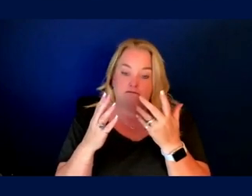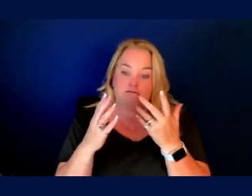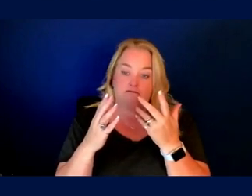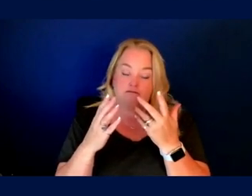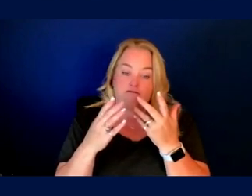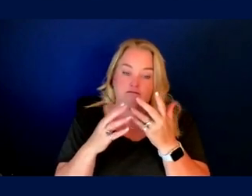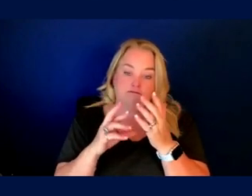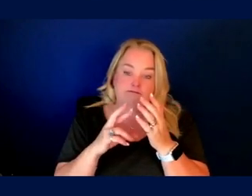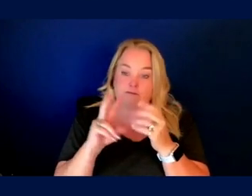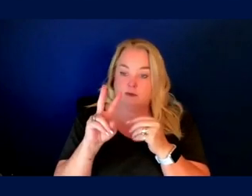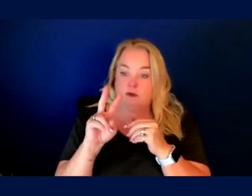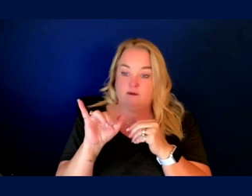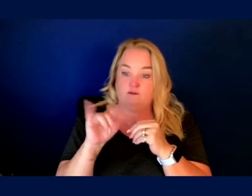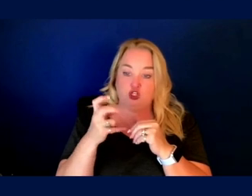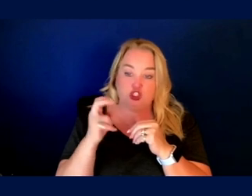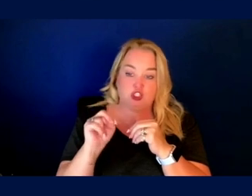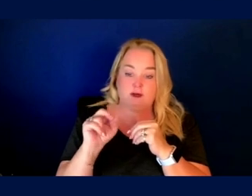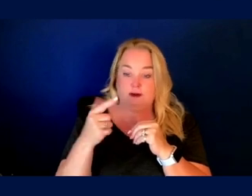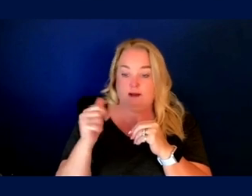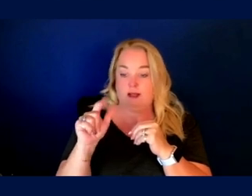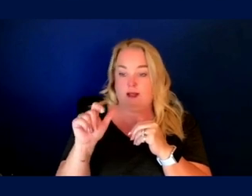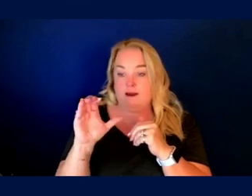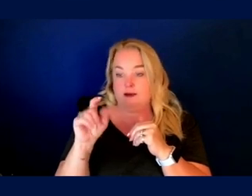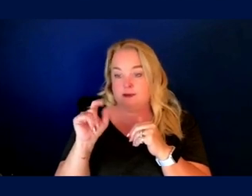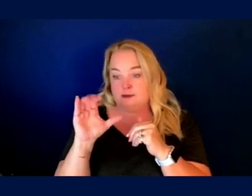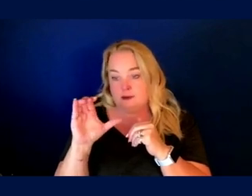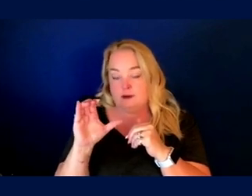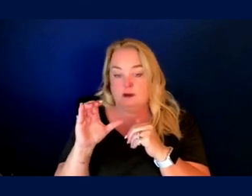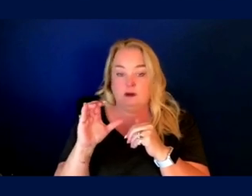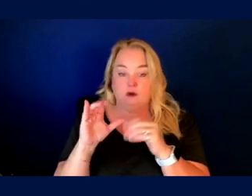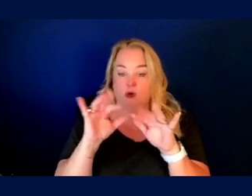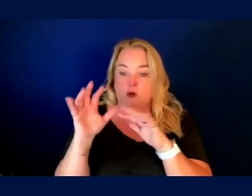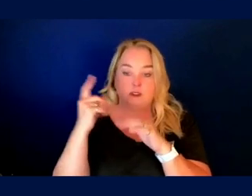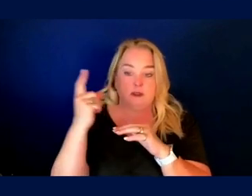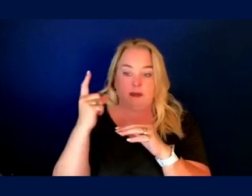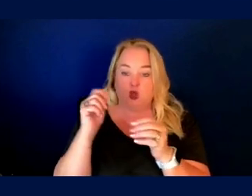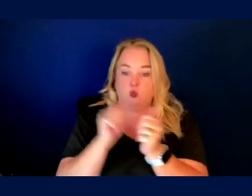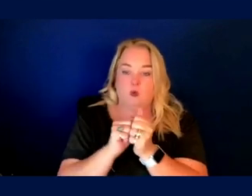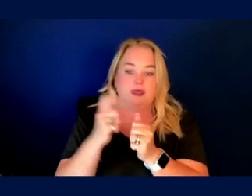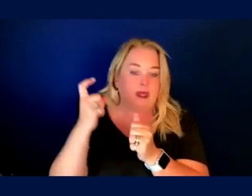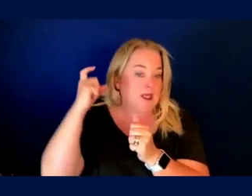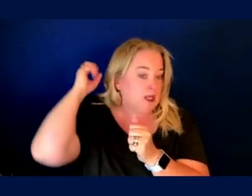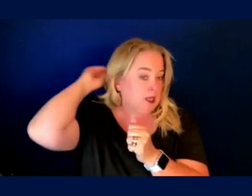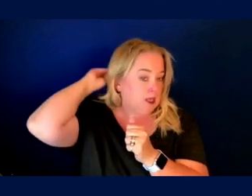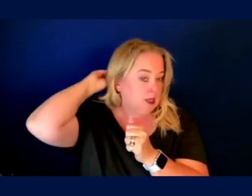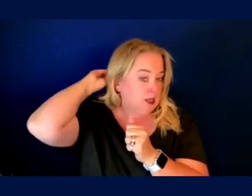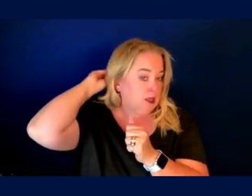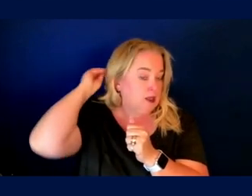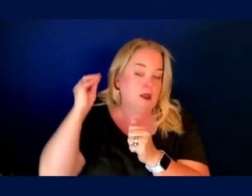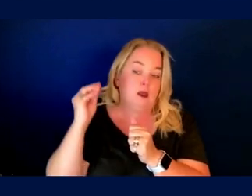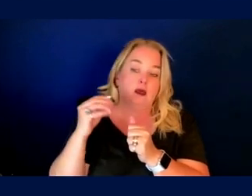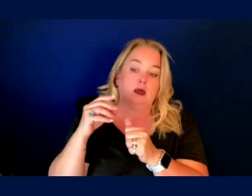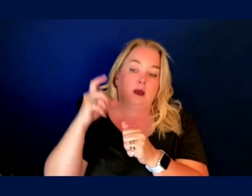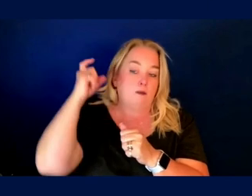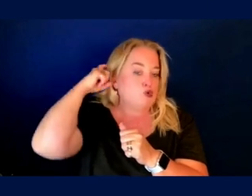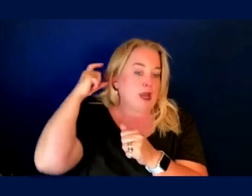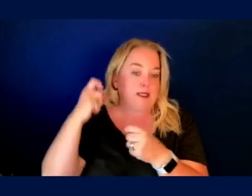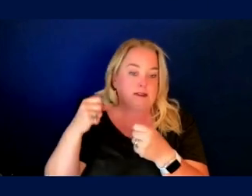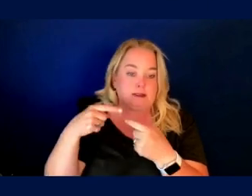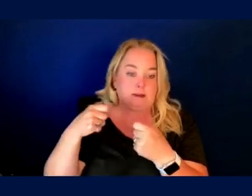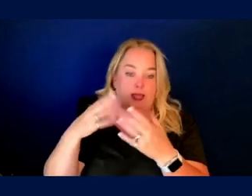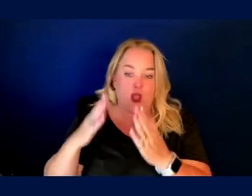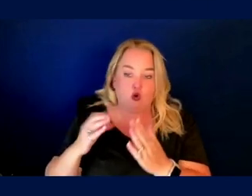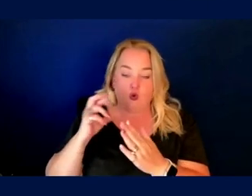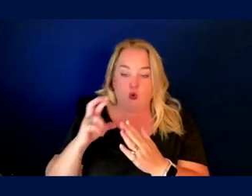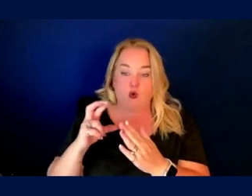Virgin Galactic someday with, uh, an implanted deep brain stimulator or a neuromuscular disease of some sort,